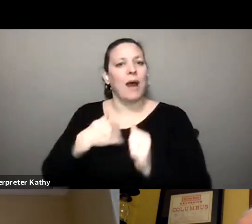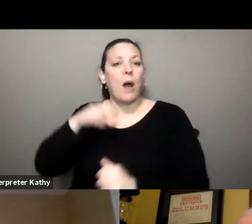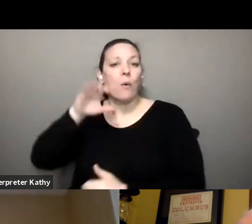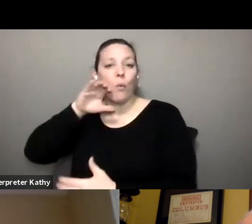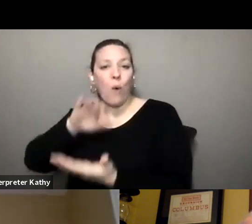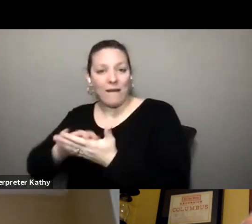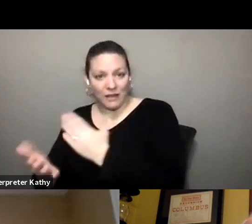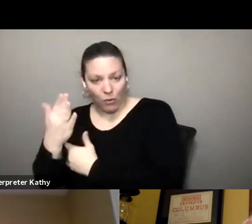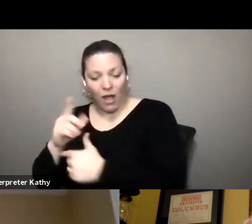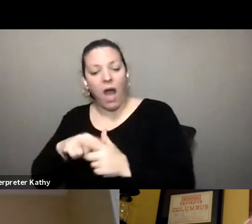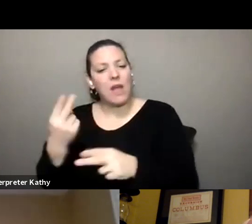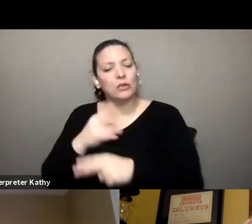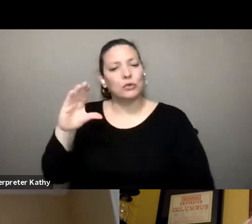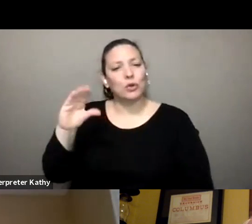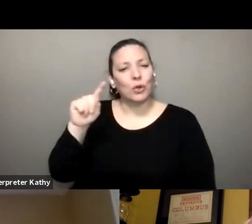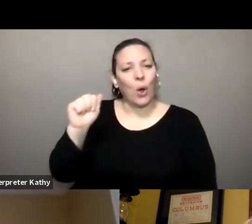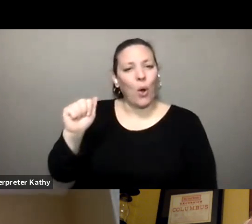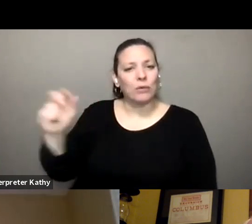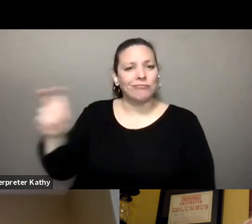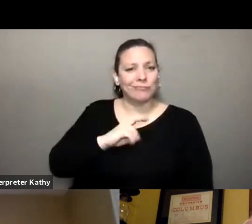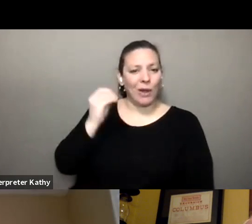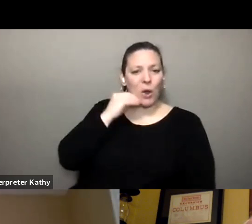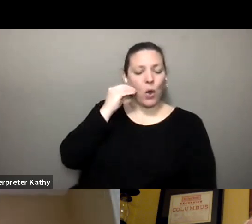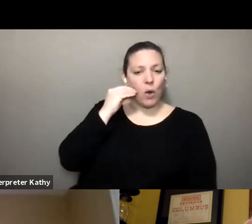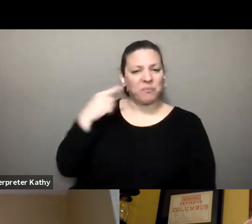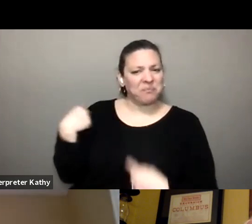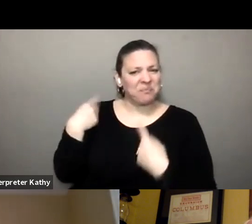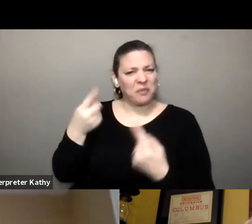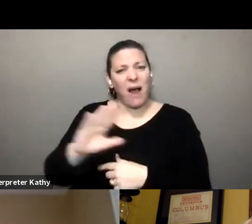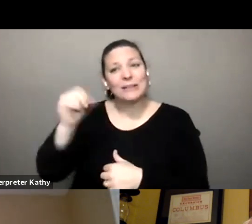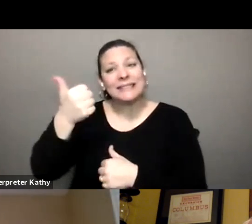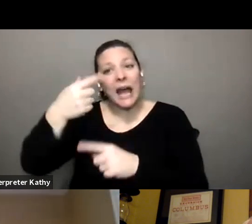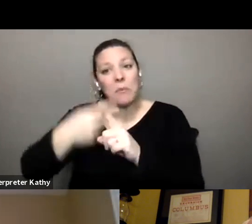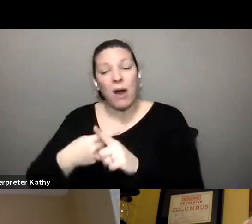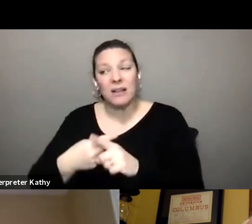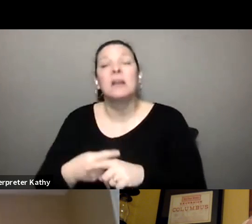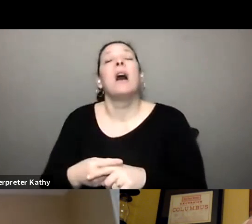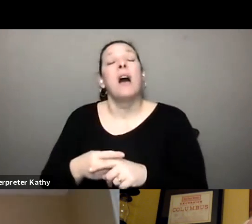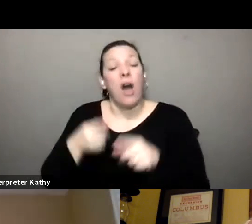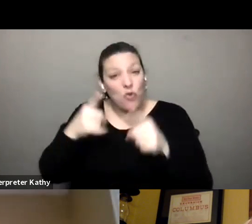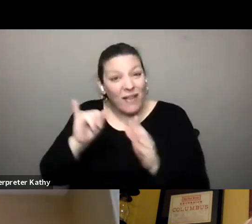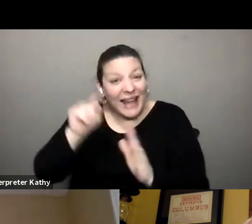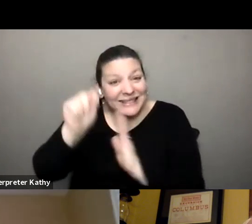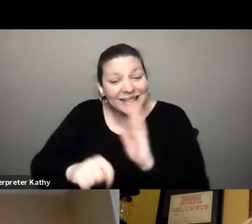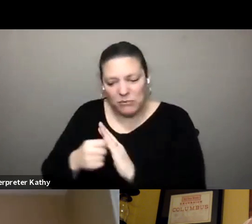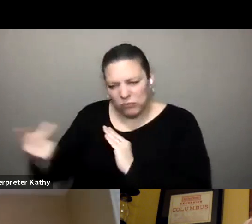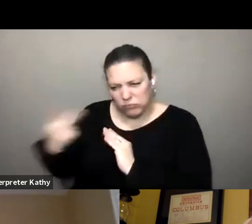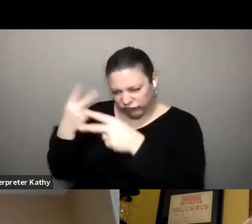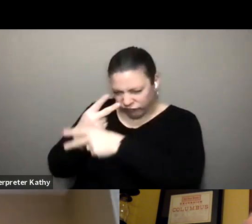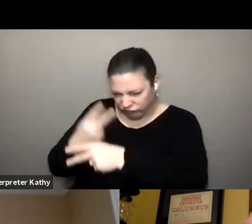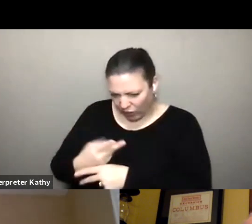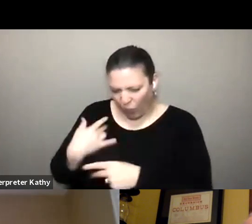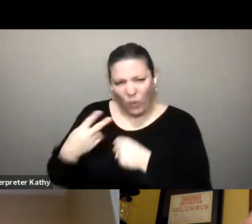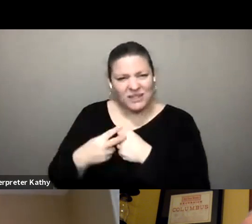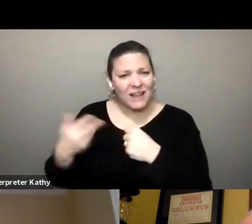at night um this went on for about 10 months and we calculated that in those 10 months we saved uh well